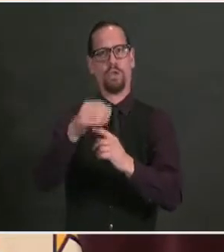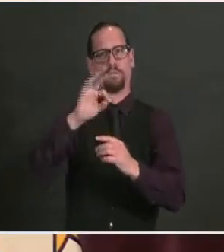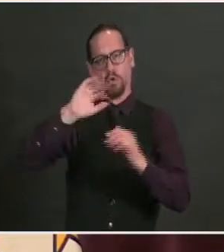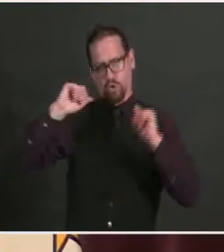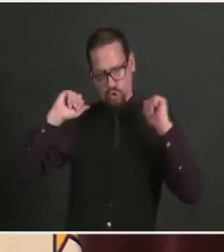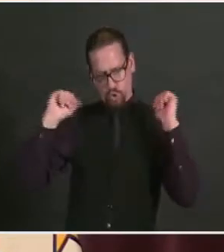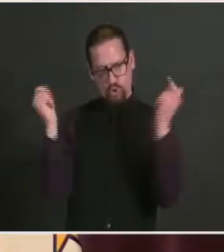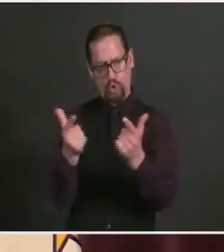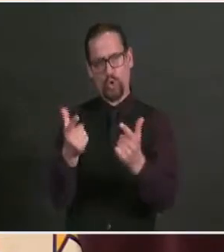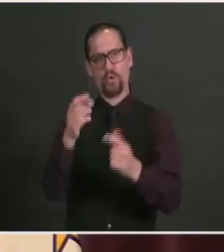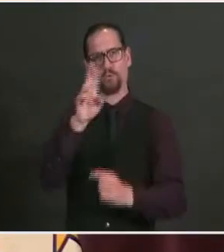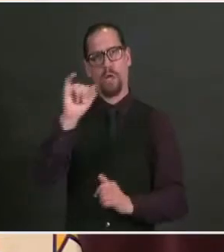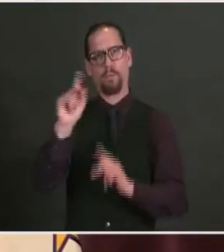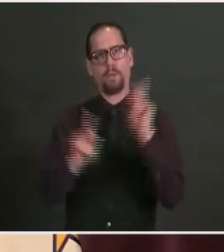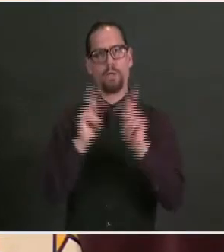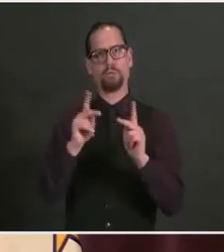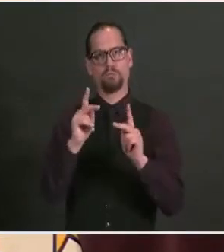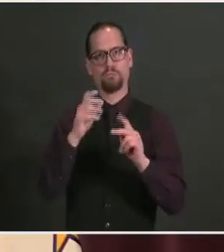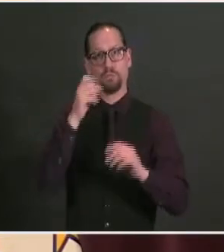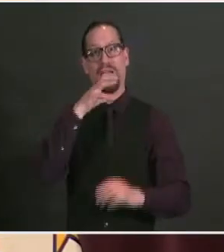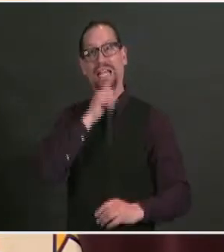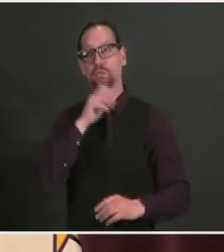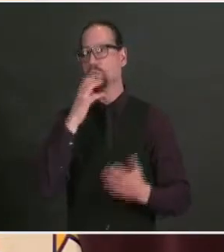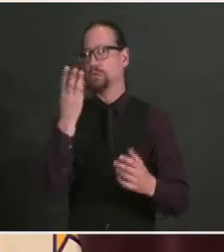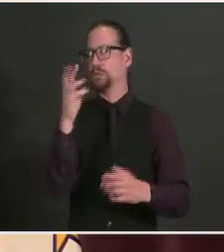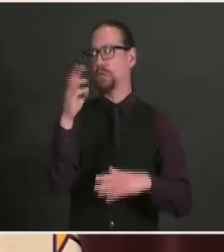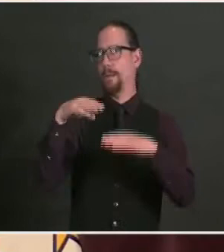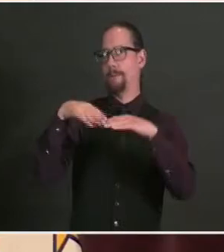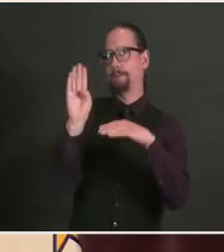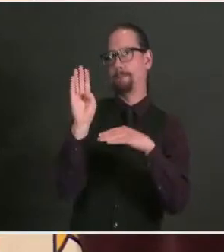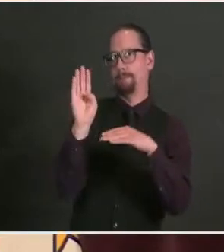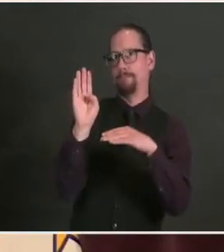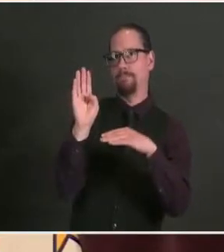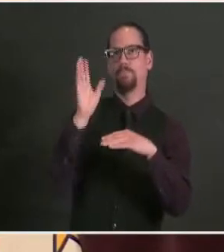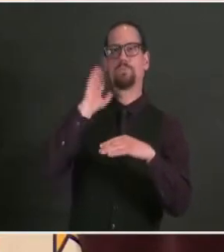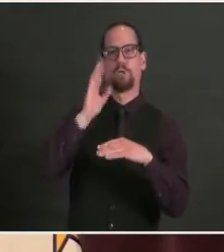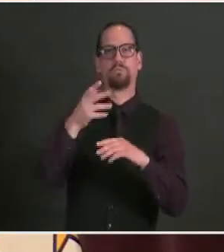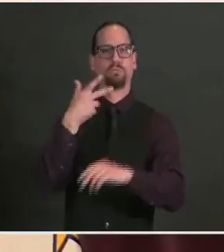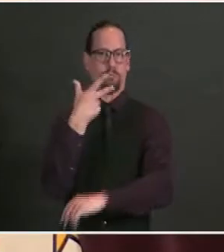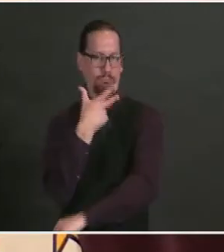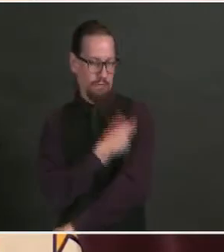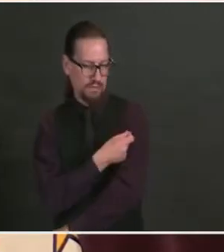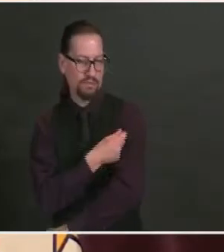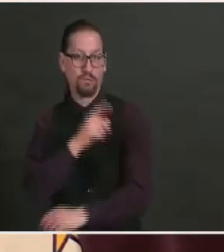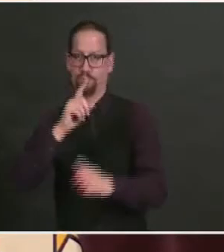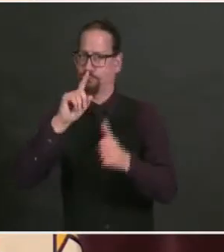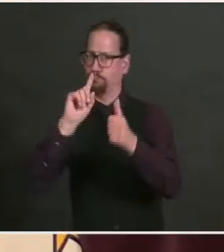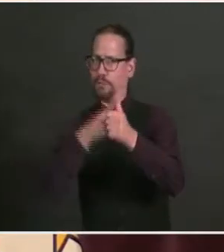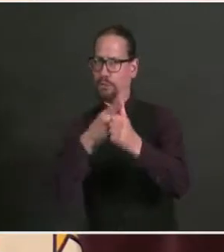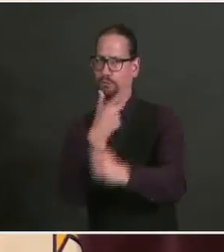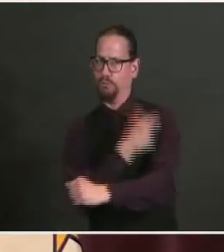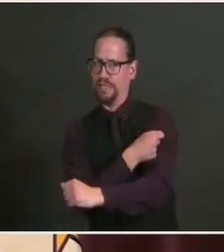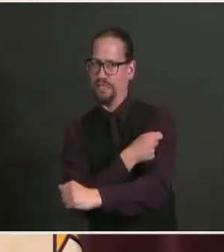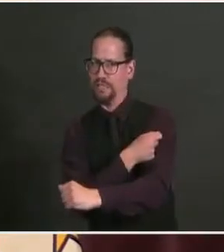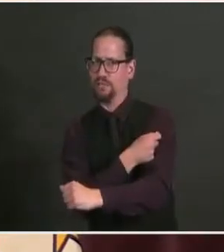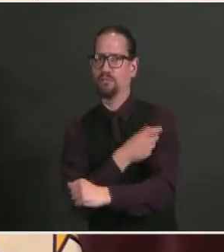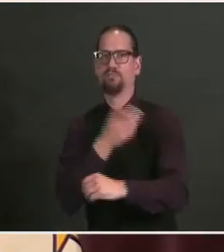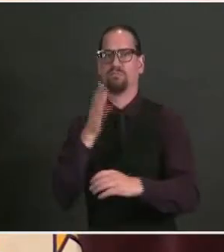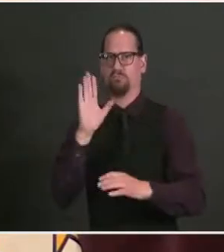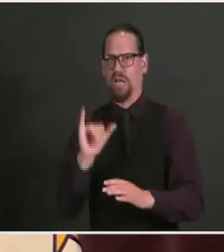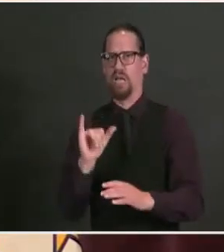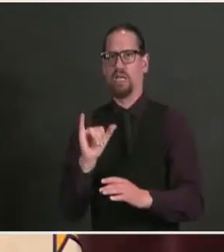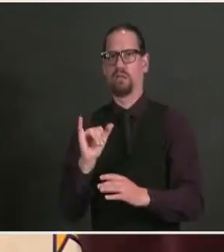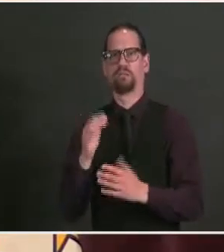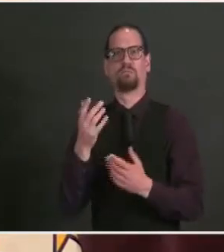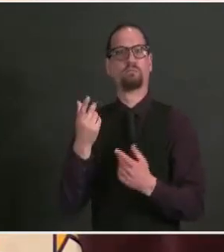expect 70% of all Rhode Islanders to have at least one dose of vaccine. Monday is going to be a big day on that